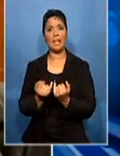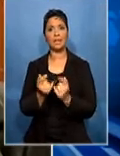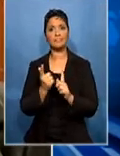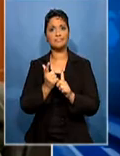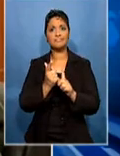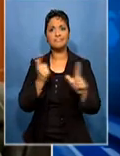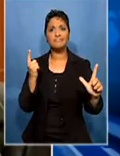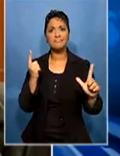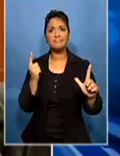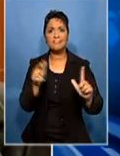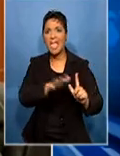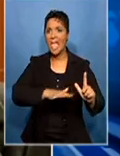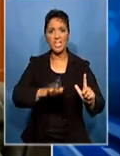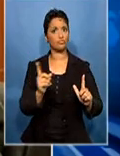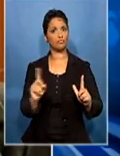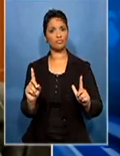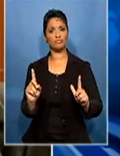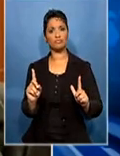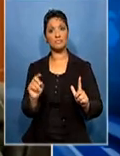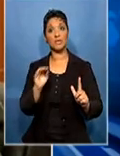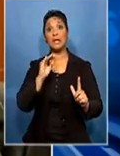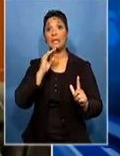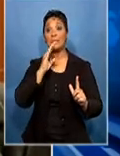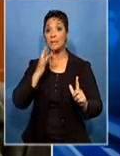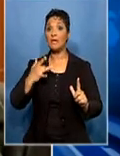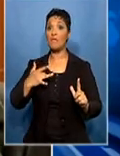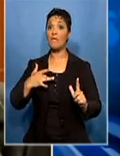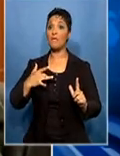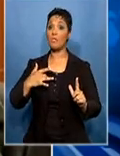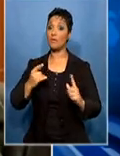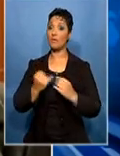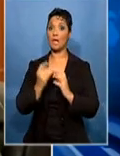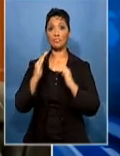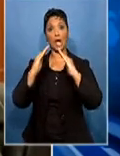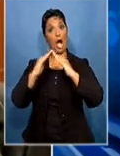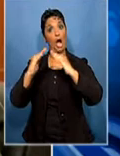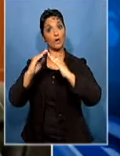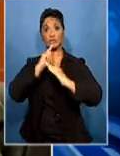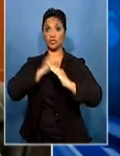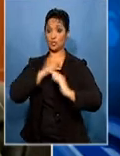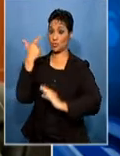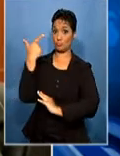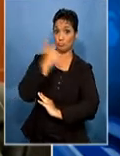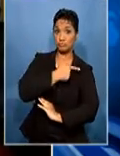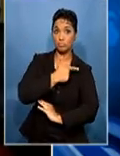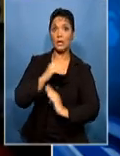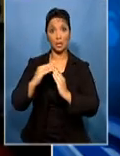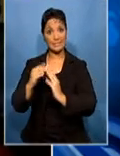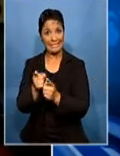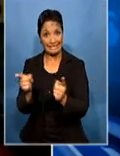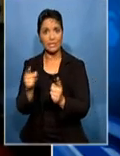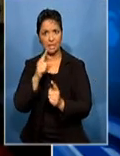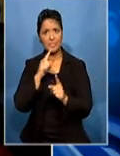settlement areas that are affected. These are formal housing communities.